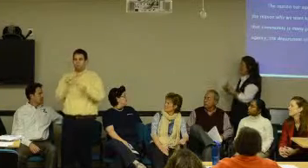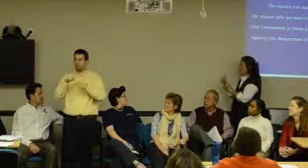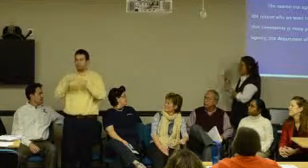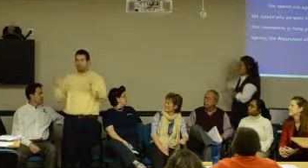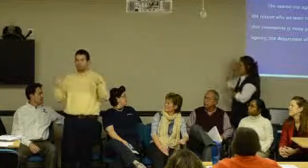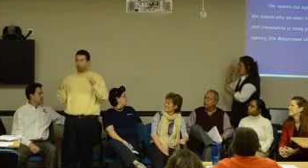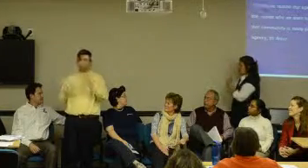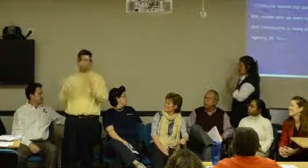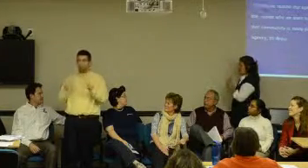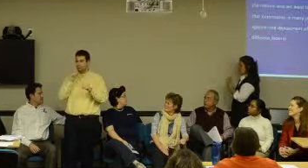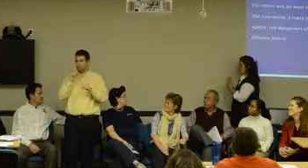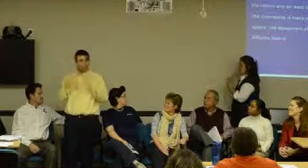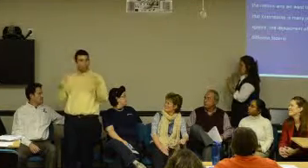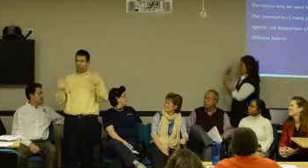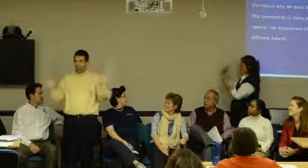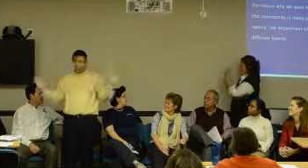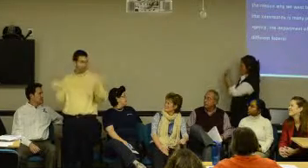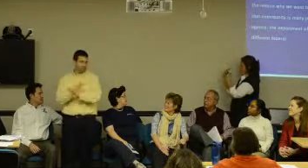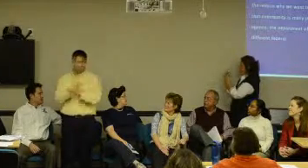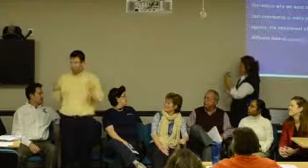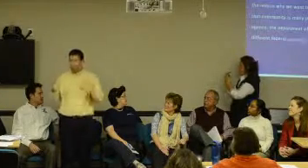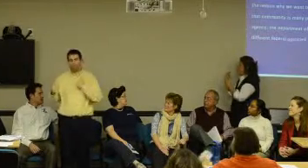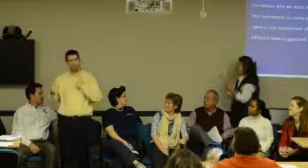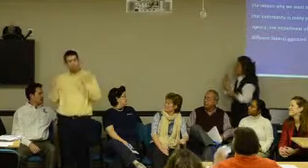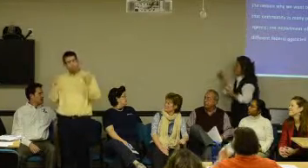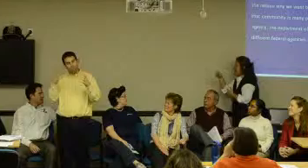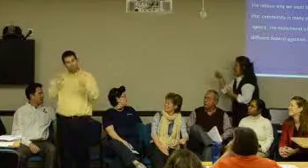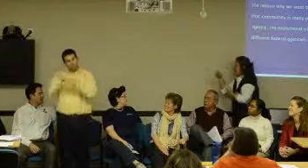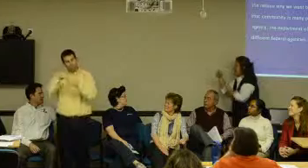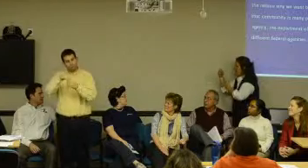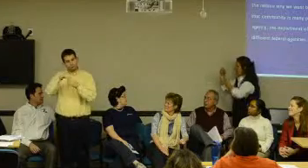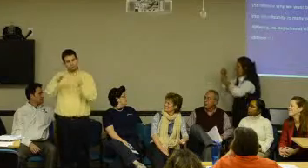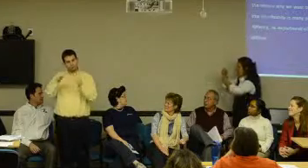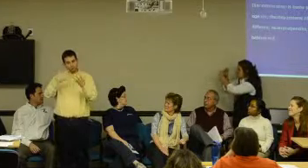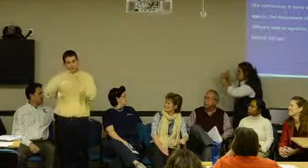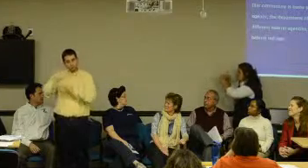want to just, you know, it's all behind red tape. We can't say anything.